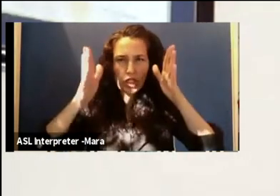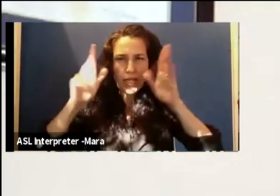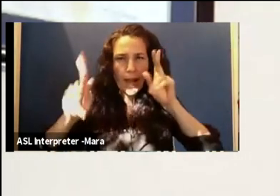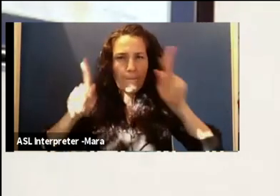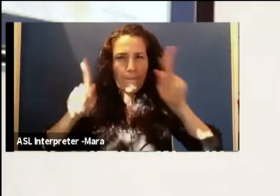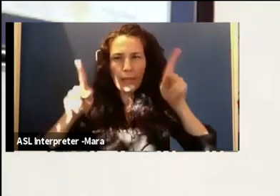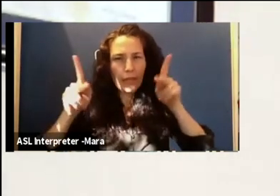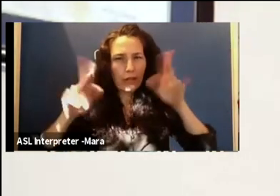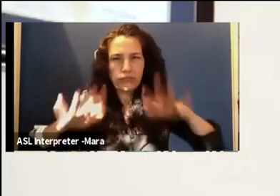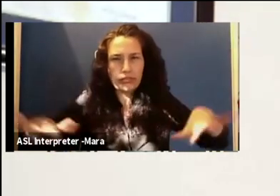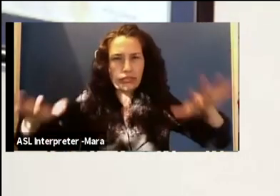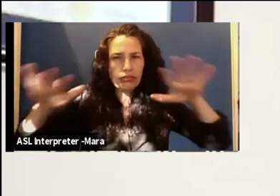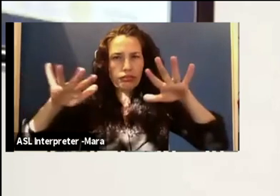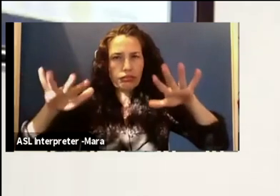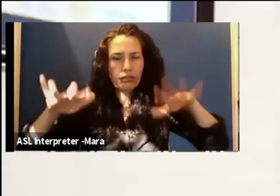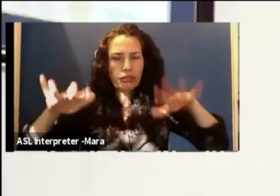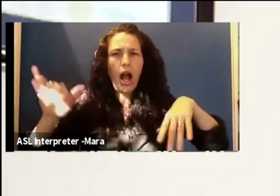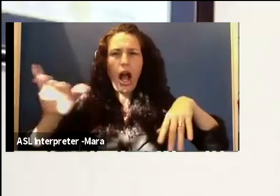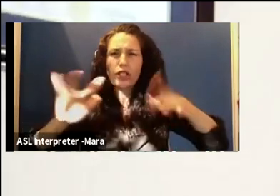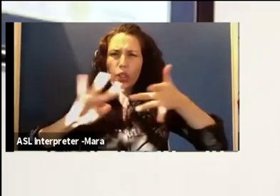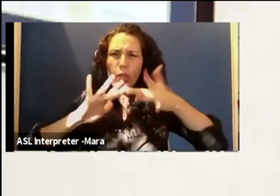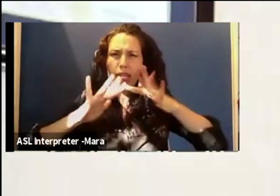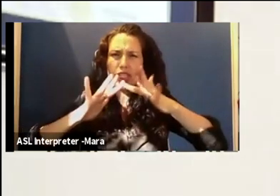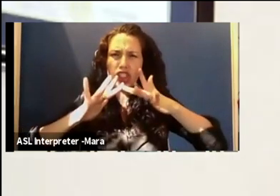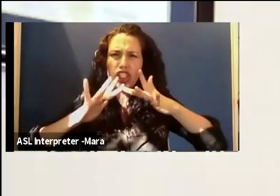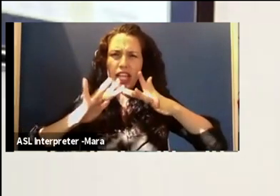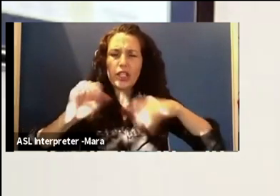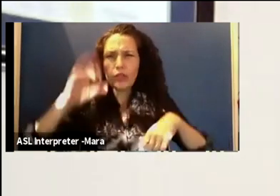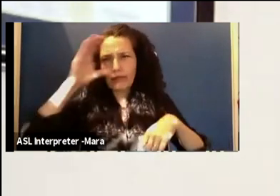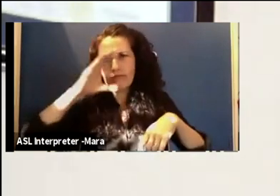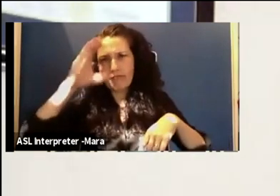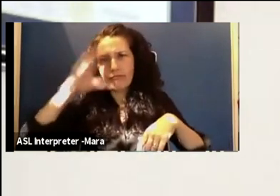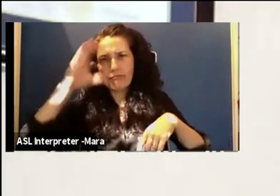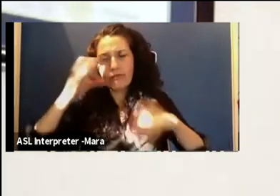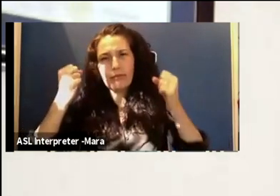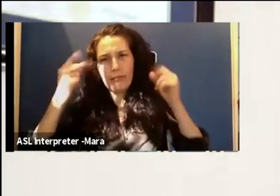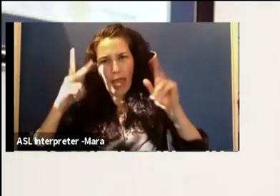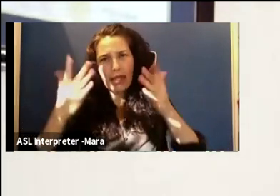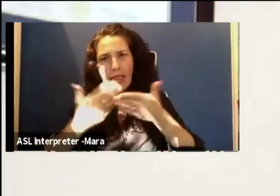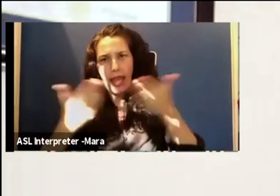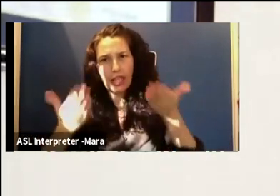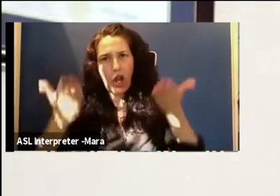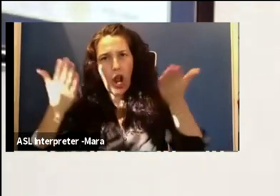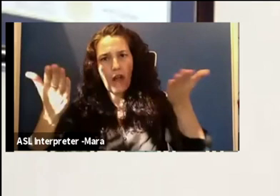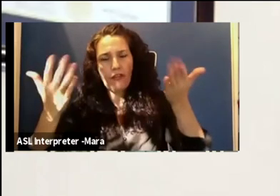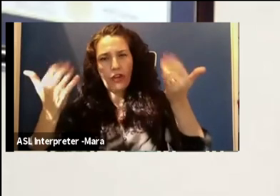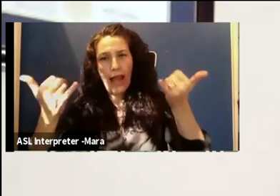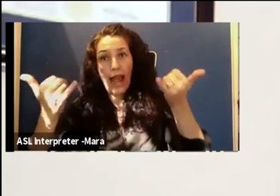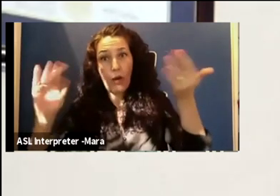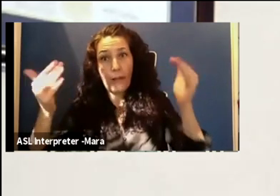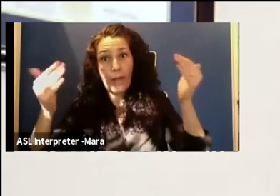if you don't know where to find them and also the Internet. You can also look to see there's a lot more things that are offered now than used to be.